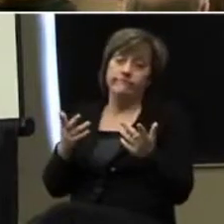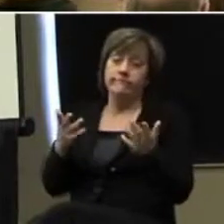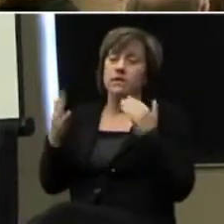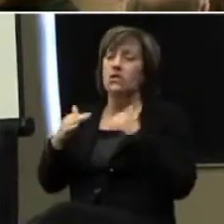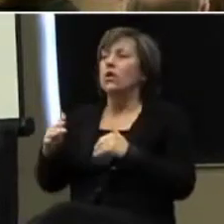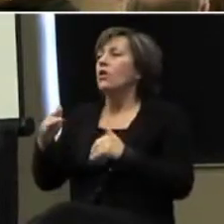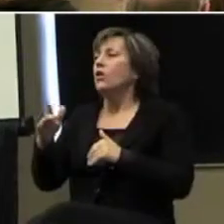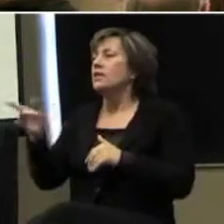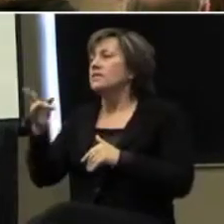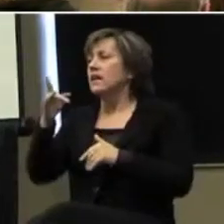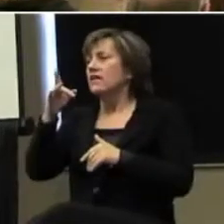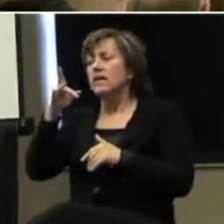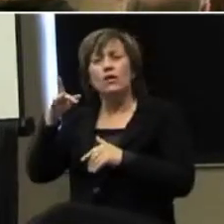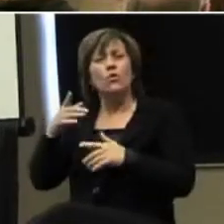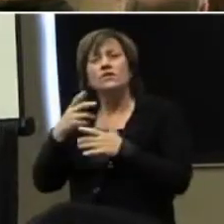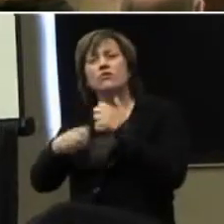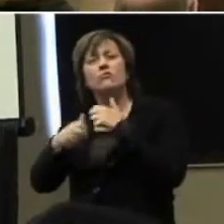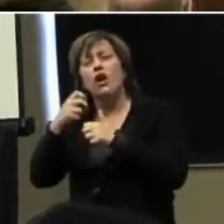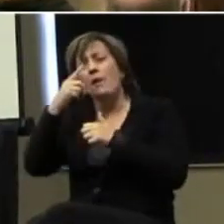off constantly?